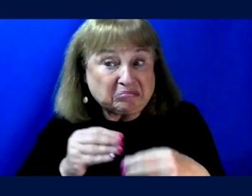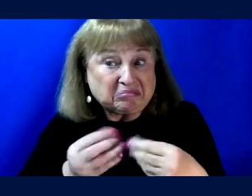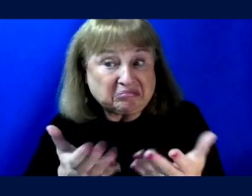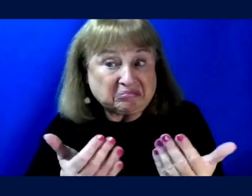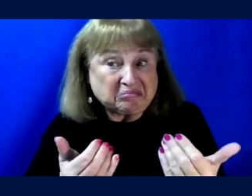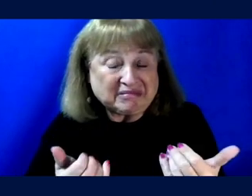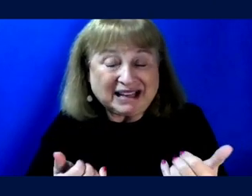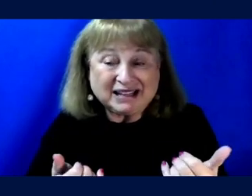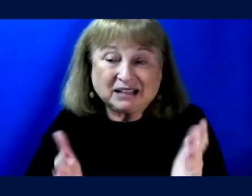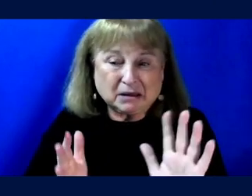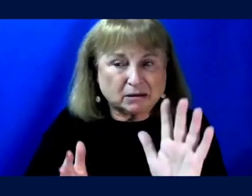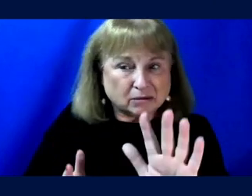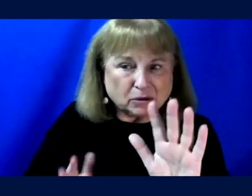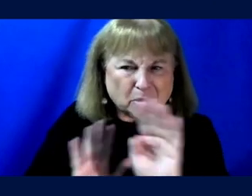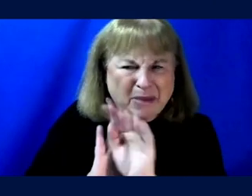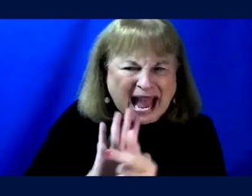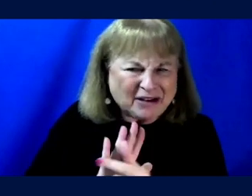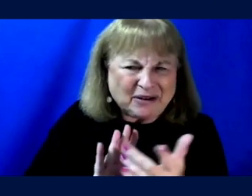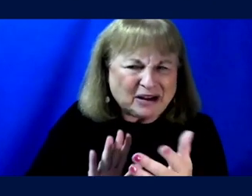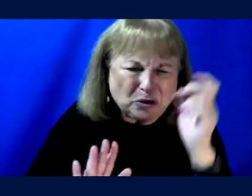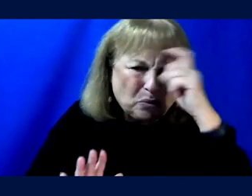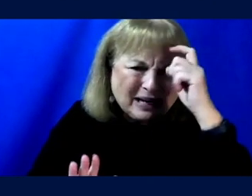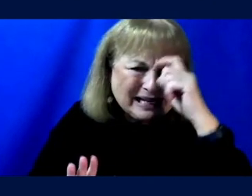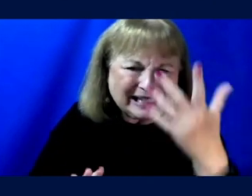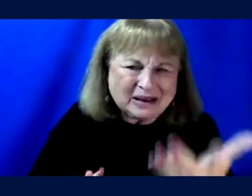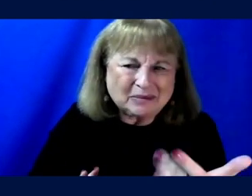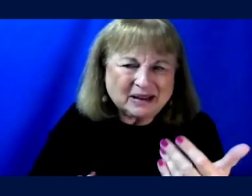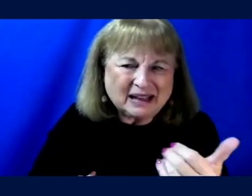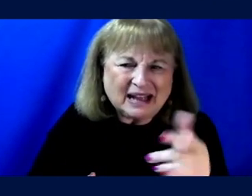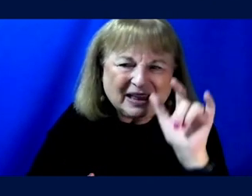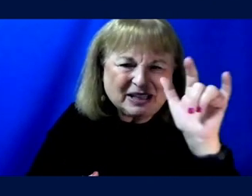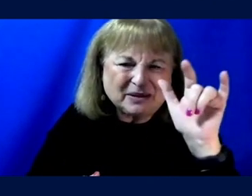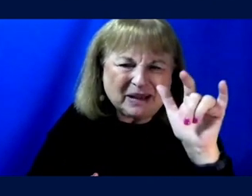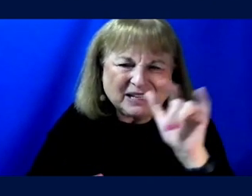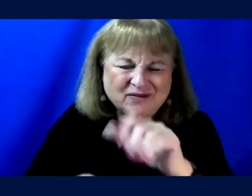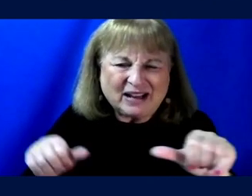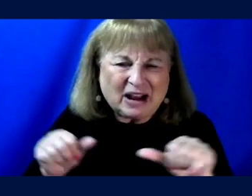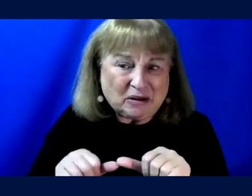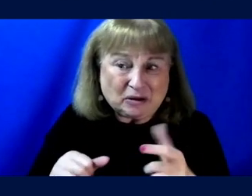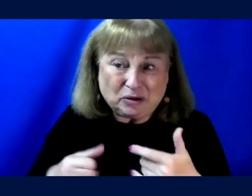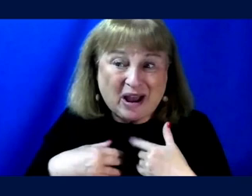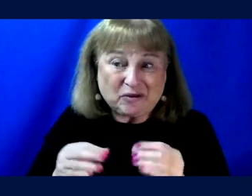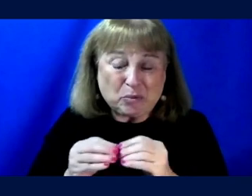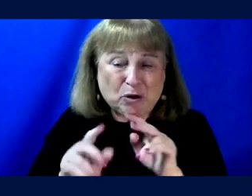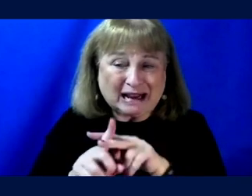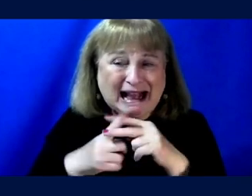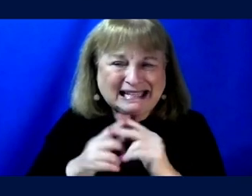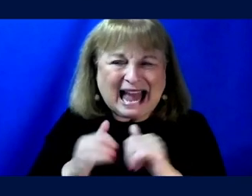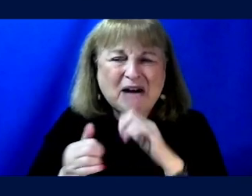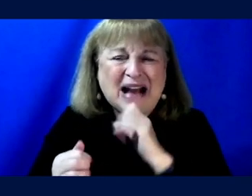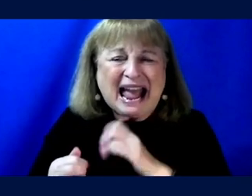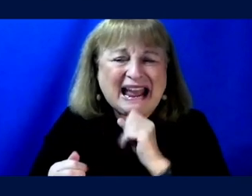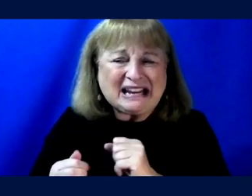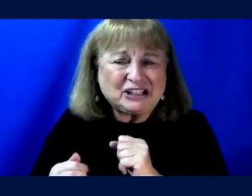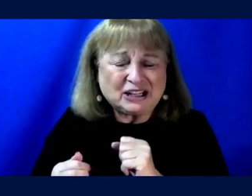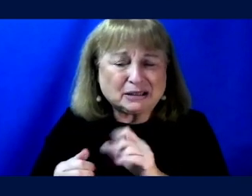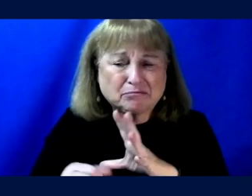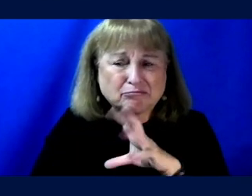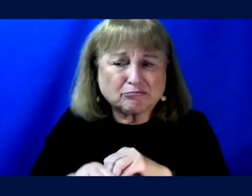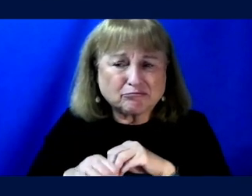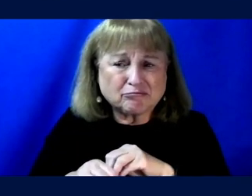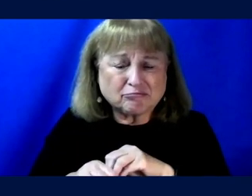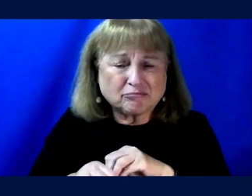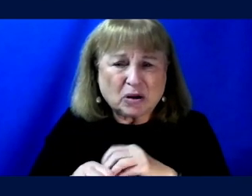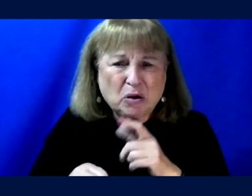just given your, your legacy and wisdom, you know, in this, in the space flight field, do you have more context on how age has been considered, um,